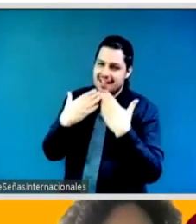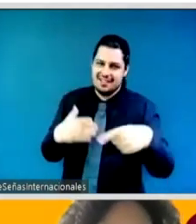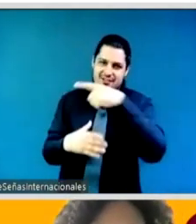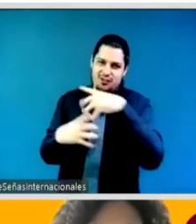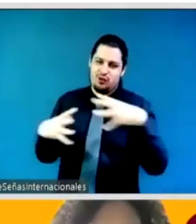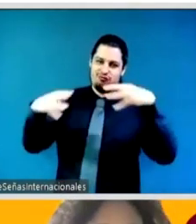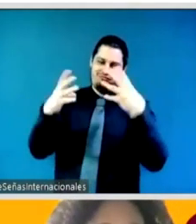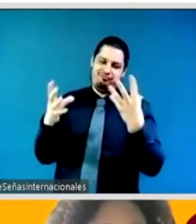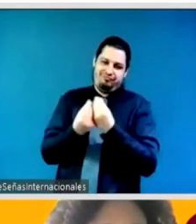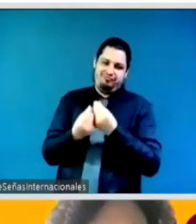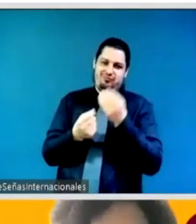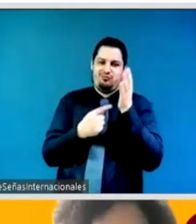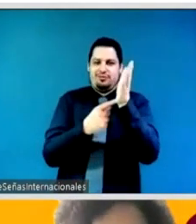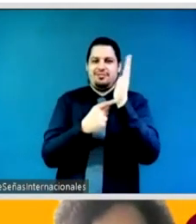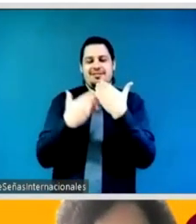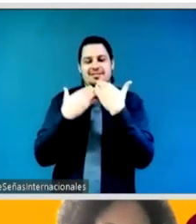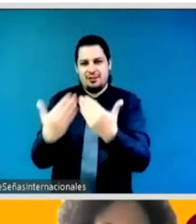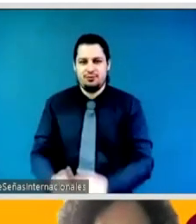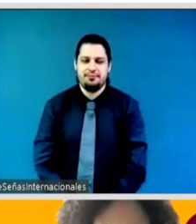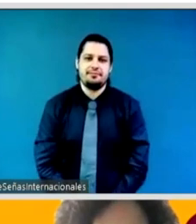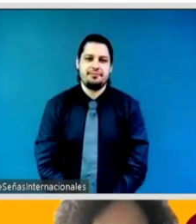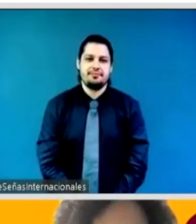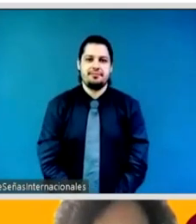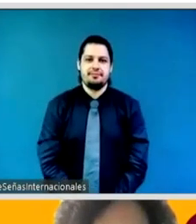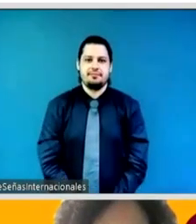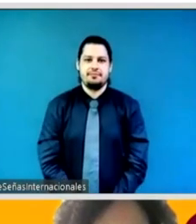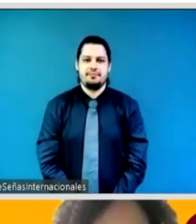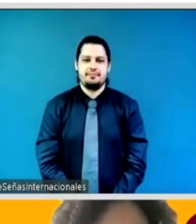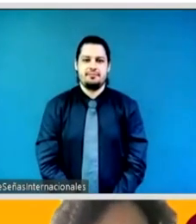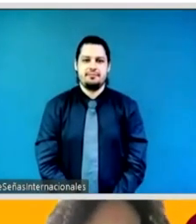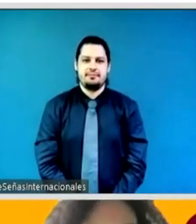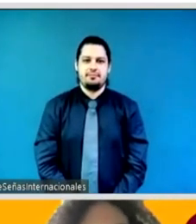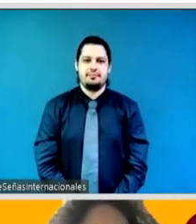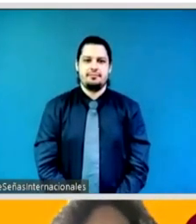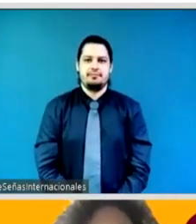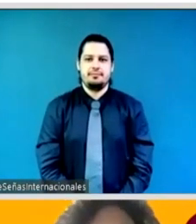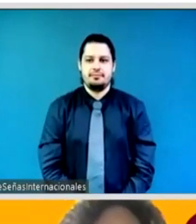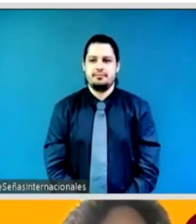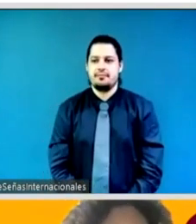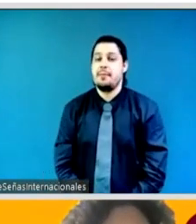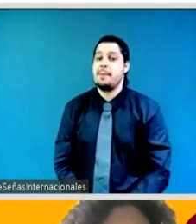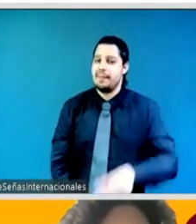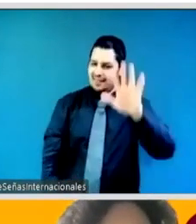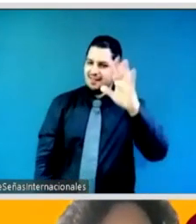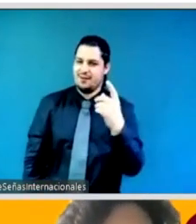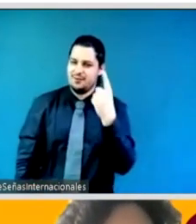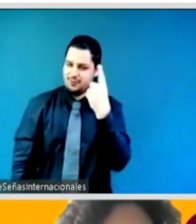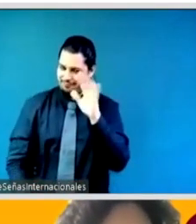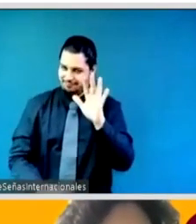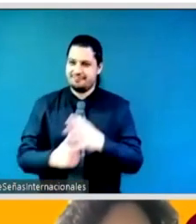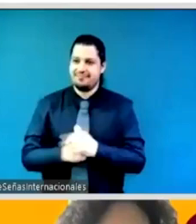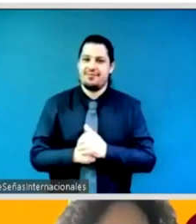um i will call on you as you're shy so uh ksenia would you like to go first